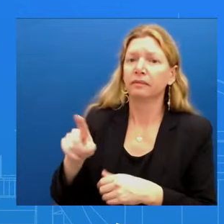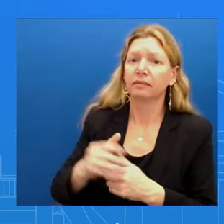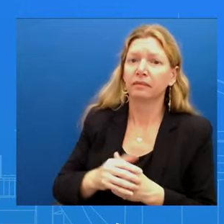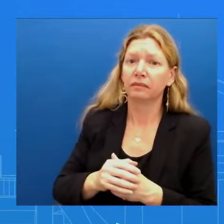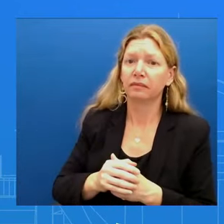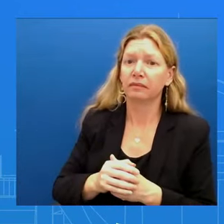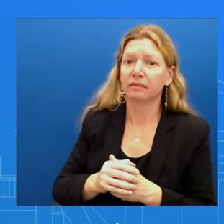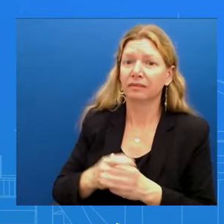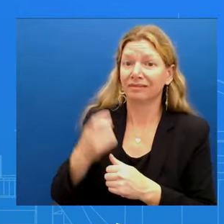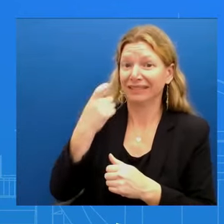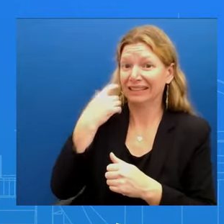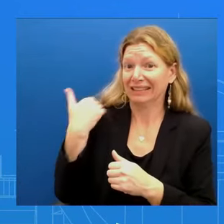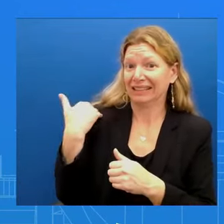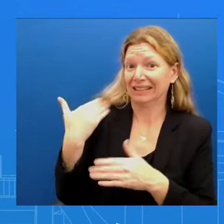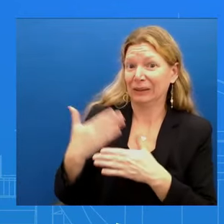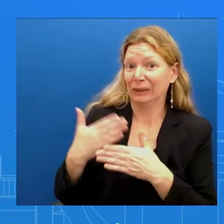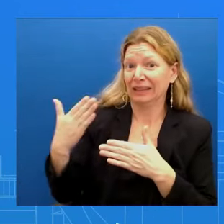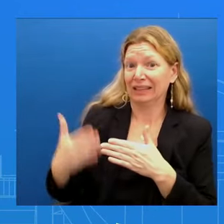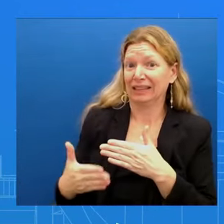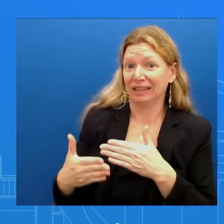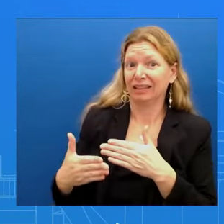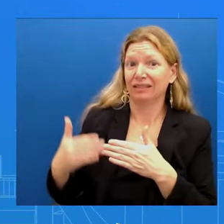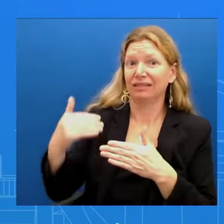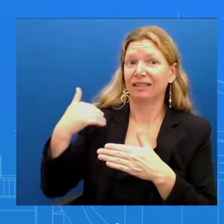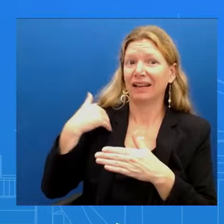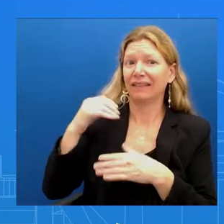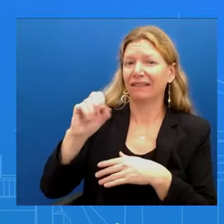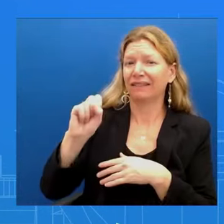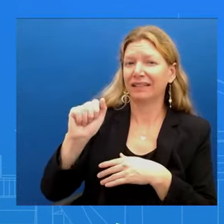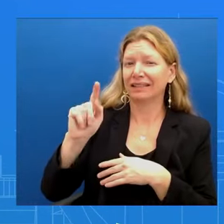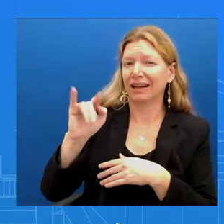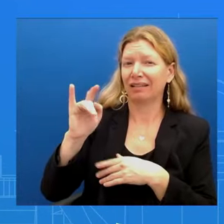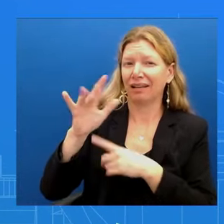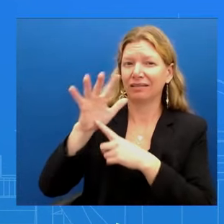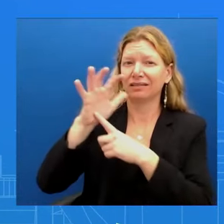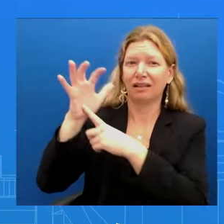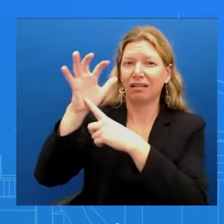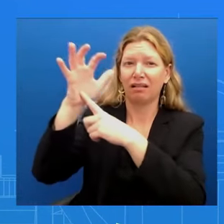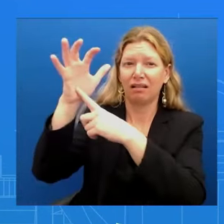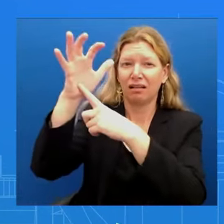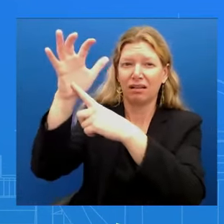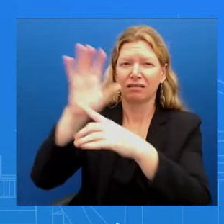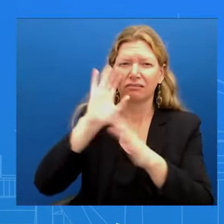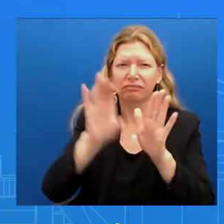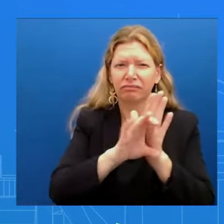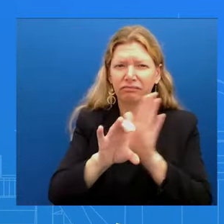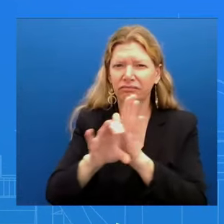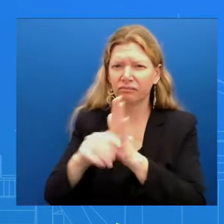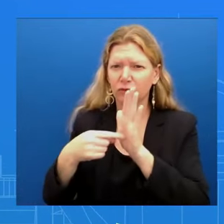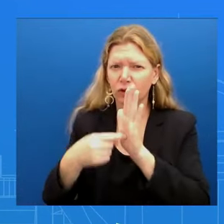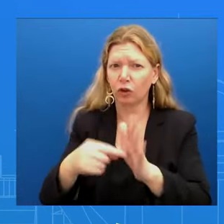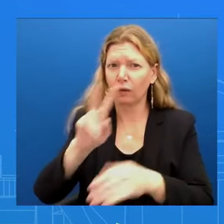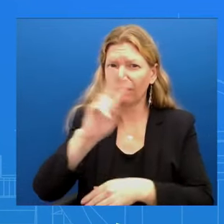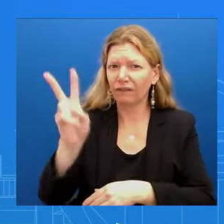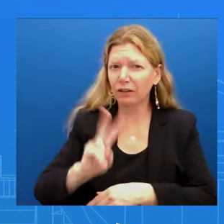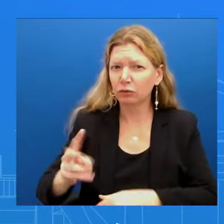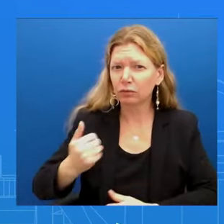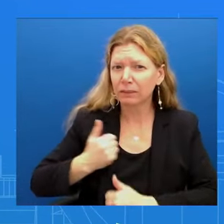indicates that Venezuelan military assets have been moved along their border with Guyana Do you have a comment?